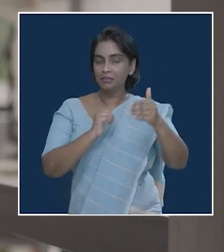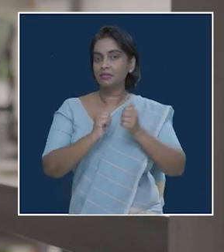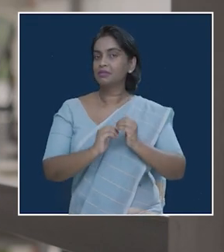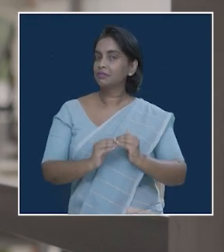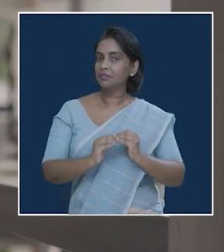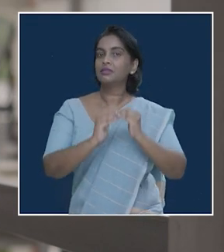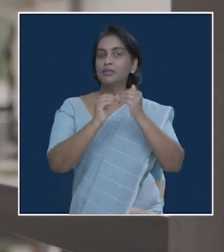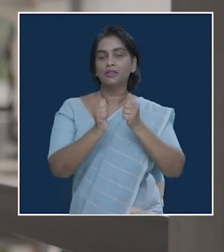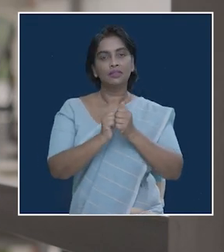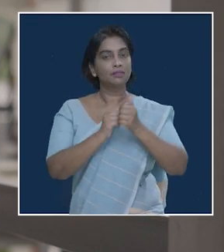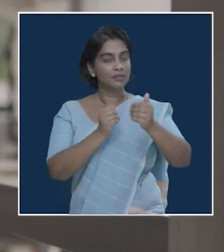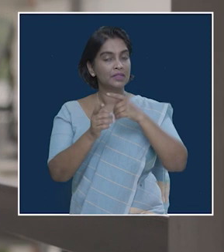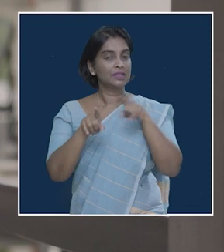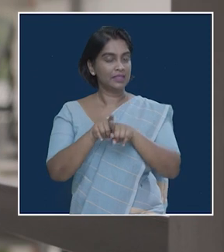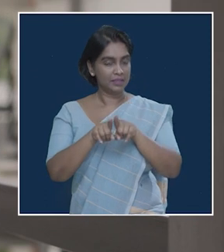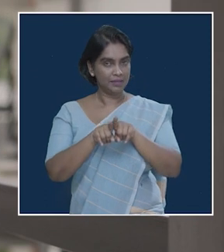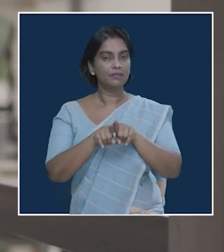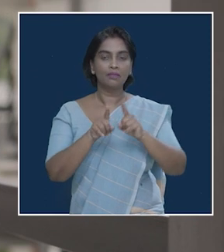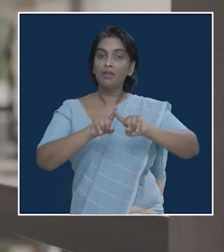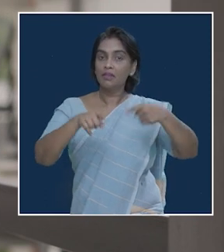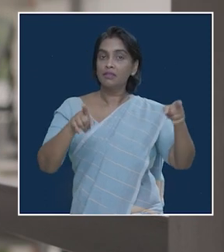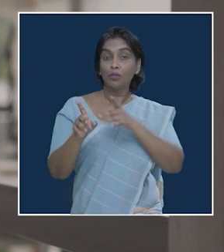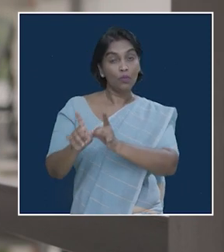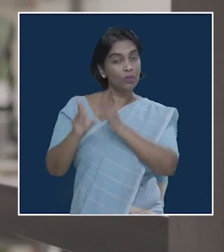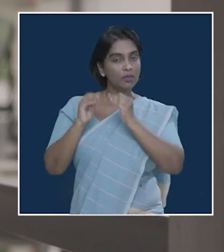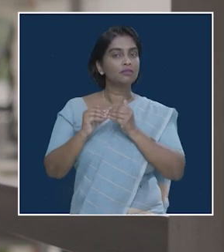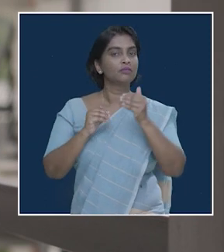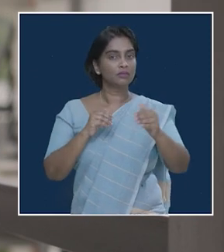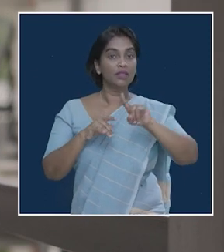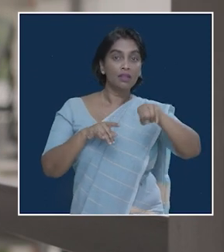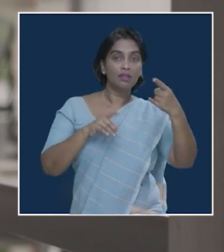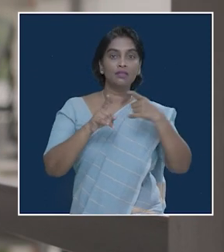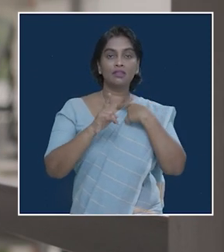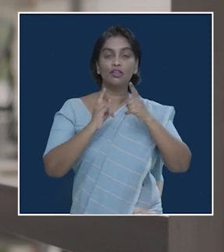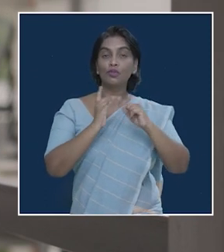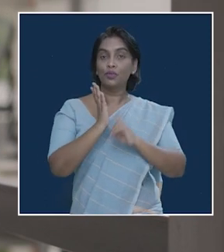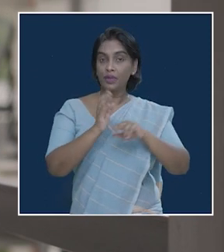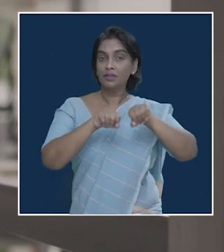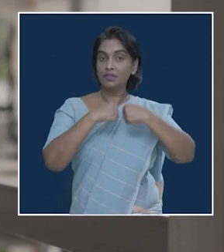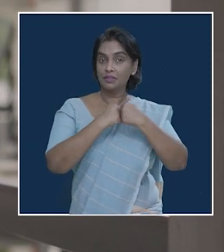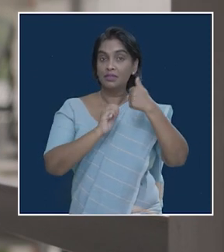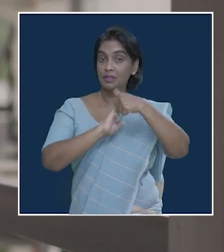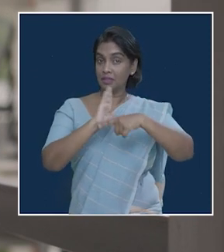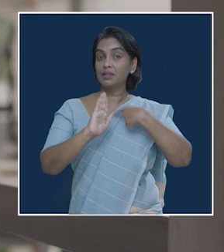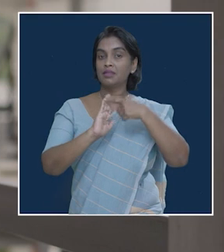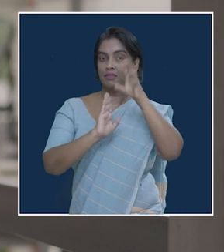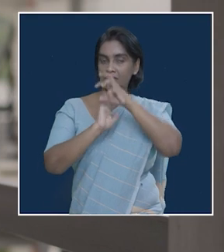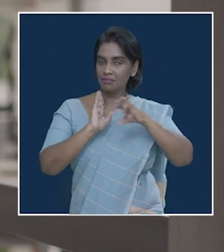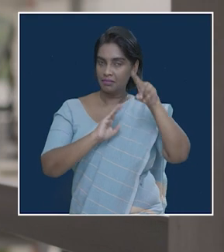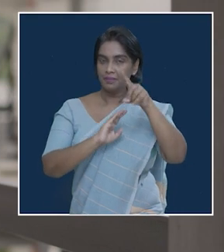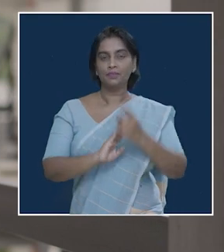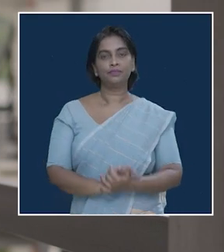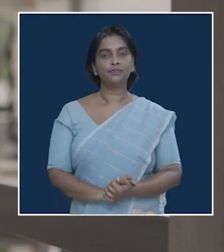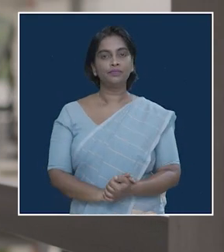it will have the courage to continue the same and be followed by other UN agencies in Sri Lanka